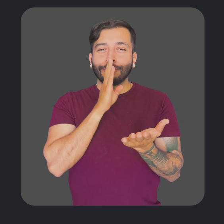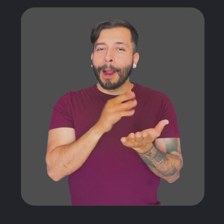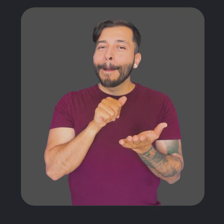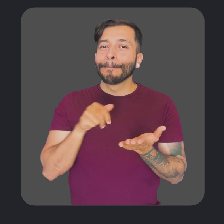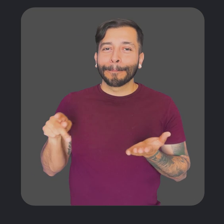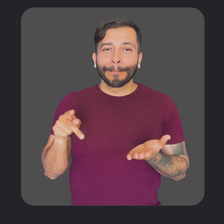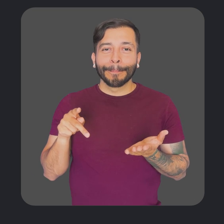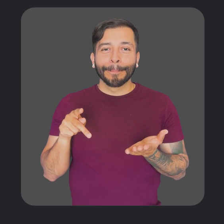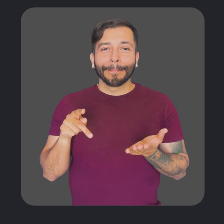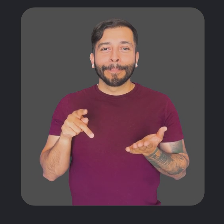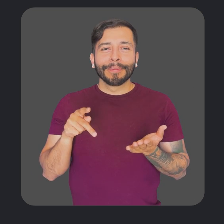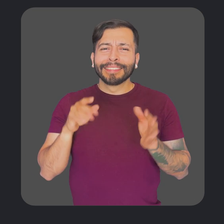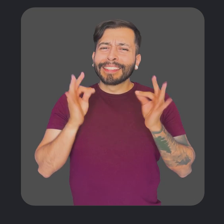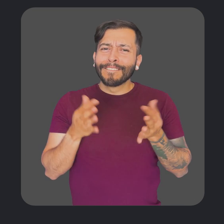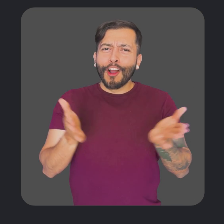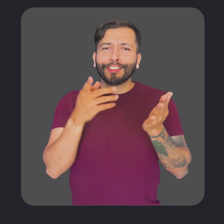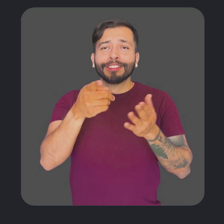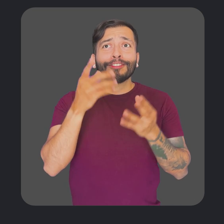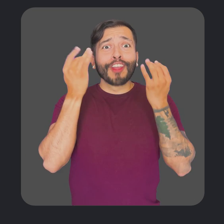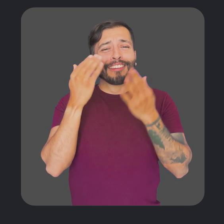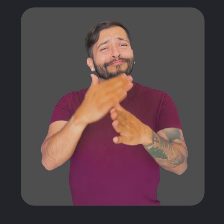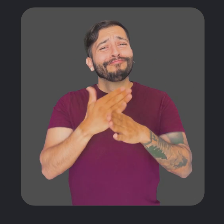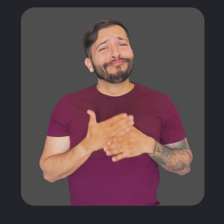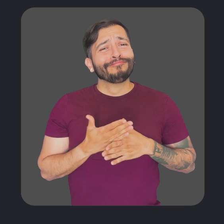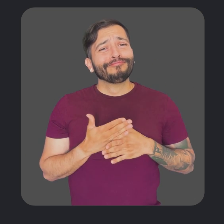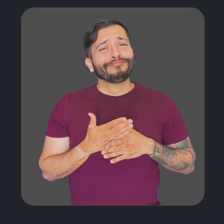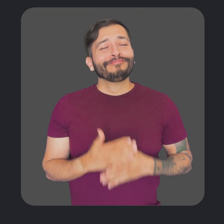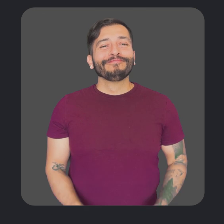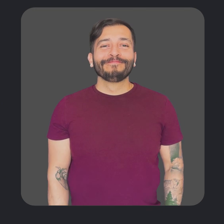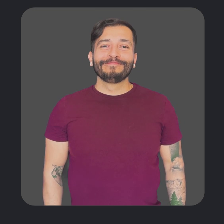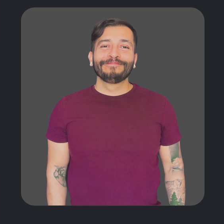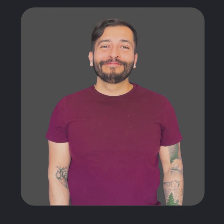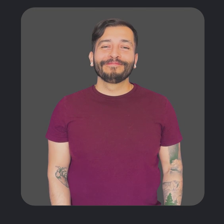easily share their feedback directly in the app. We definitely encourage you to share your thoughts.